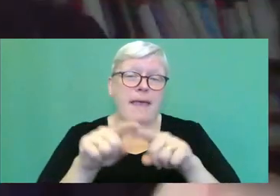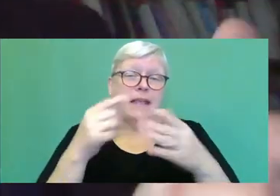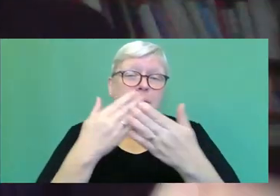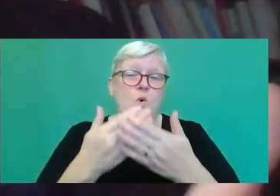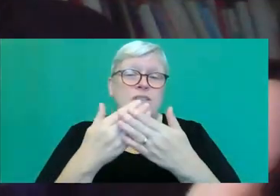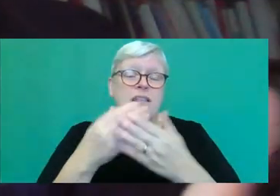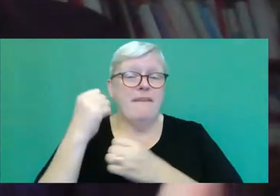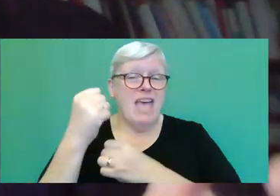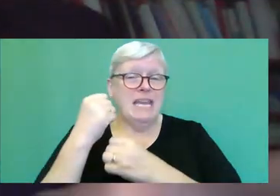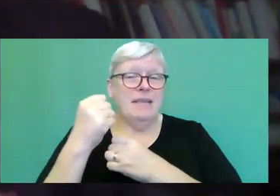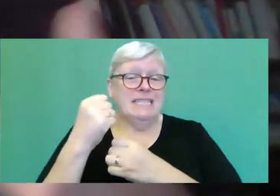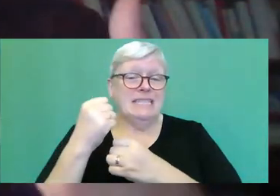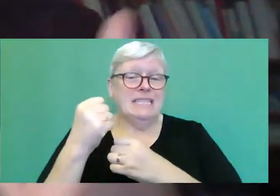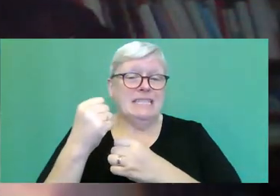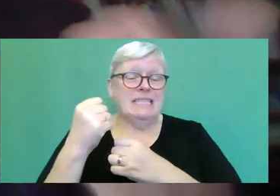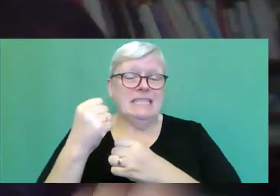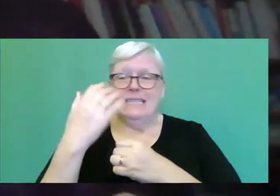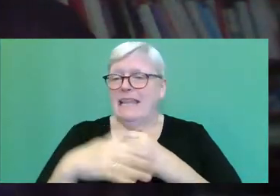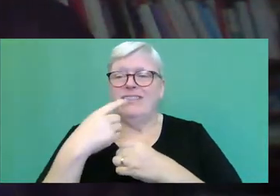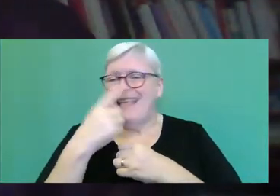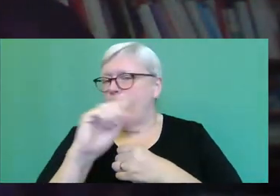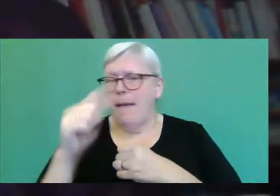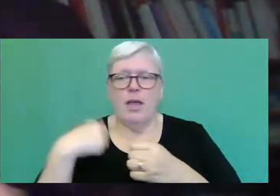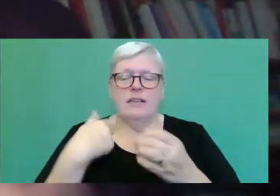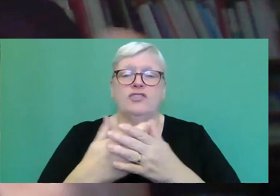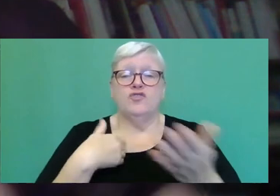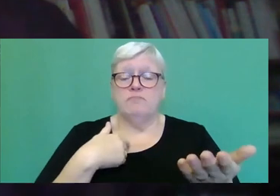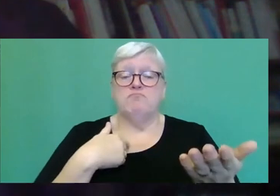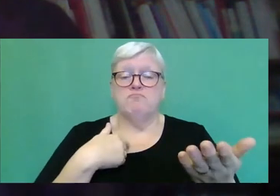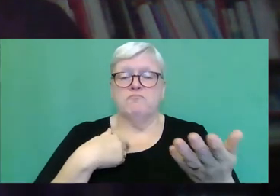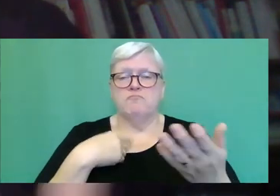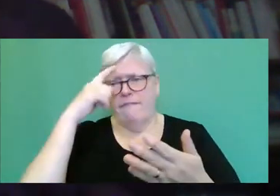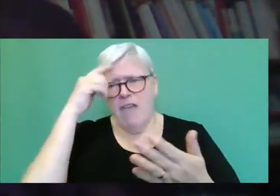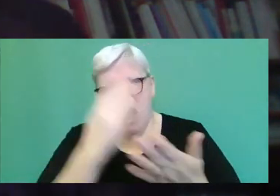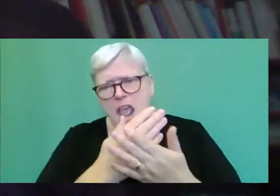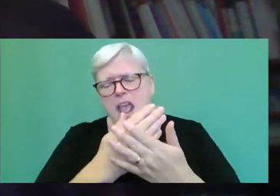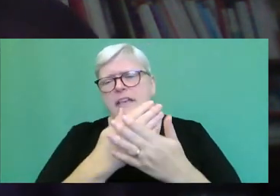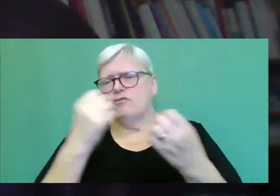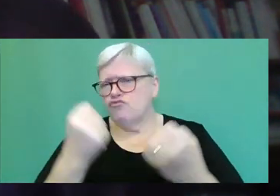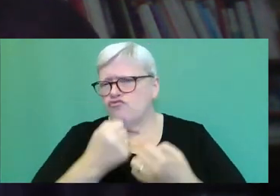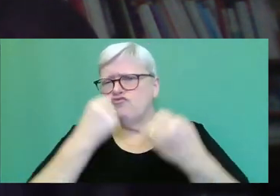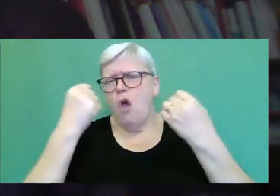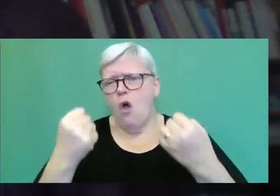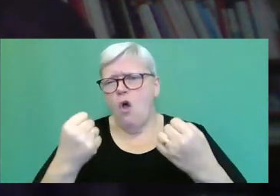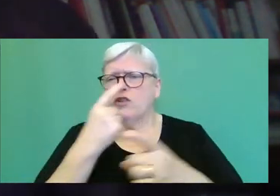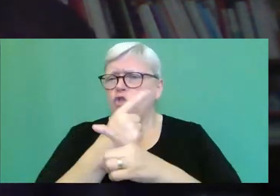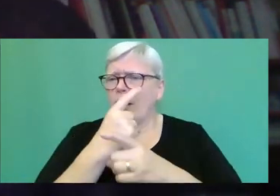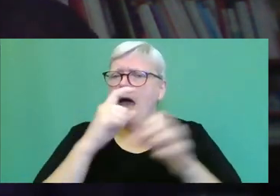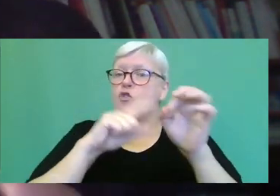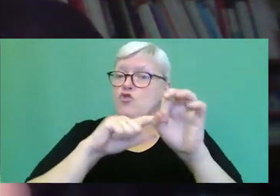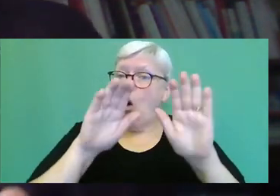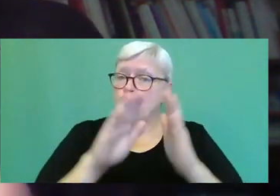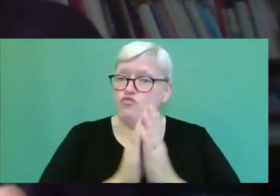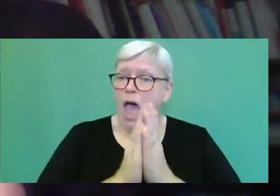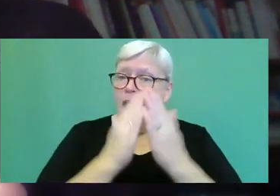Again, she doesn't use the term, you know, but she's steadfast in her faith. You know, she refers to the Quran, you know, yet she's somebody who's